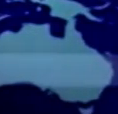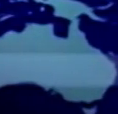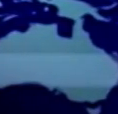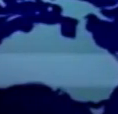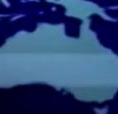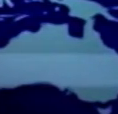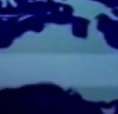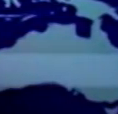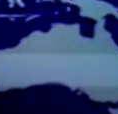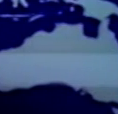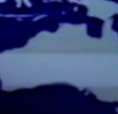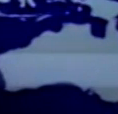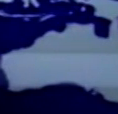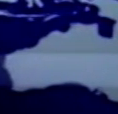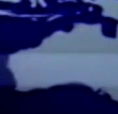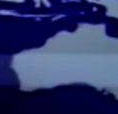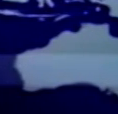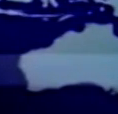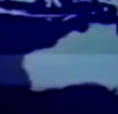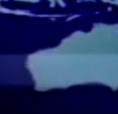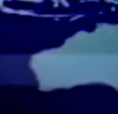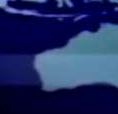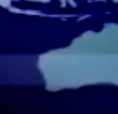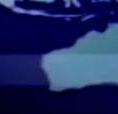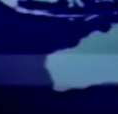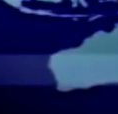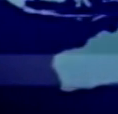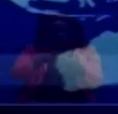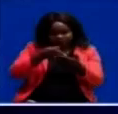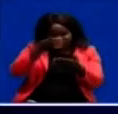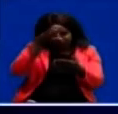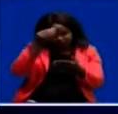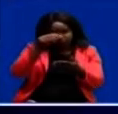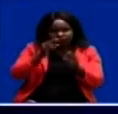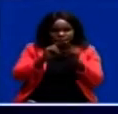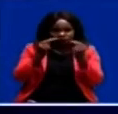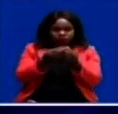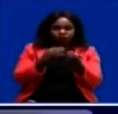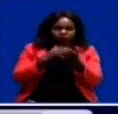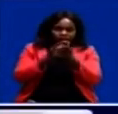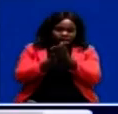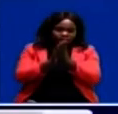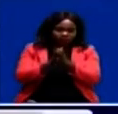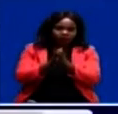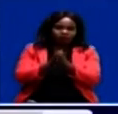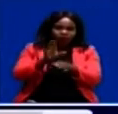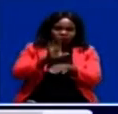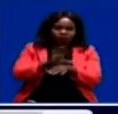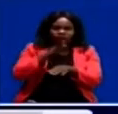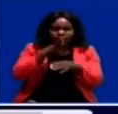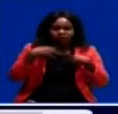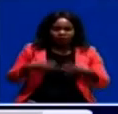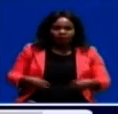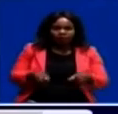We continue with the news. The Zambia National Students' Union, Zanasu, has asked the Church Mother Bodies and the